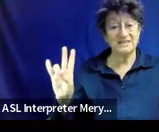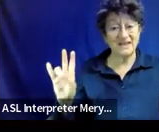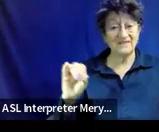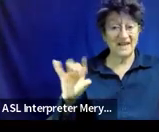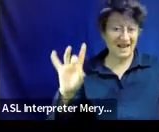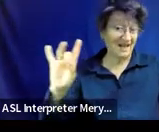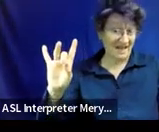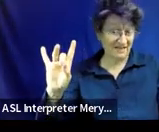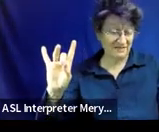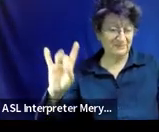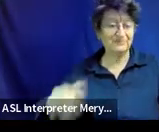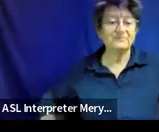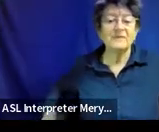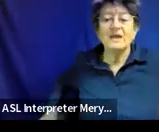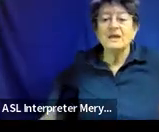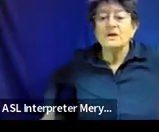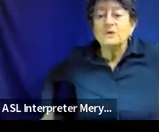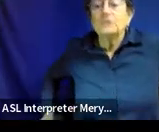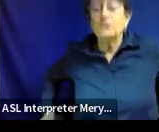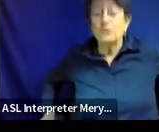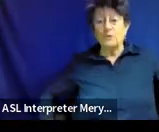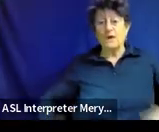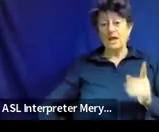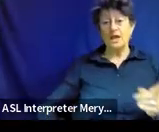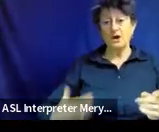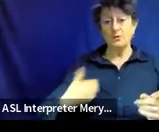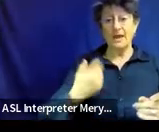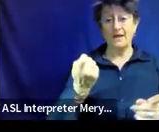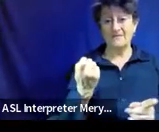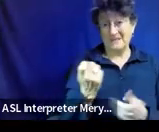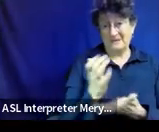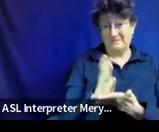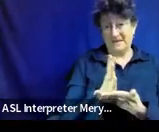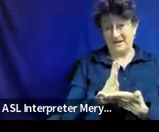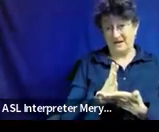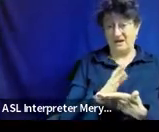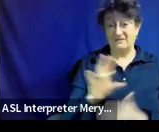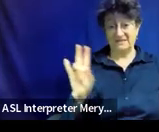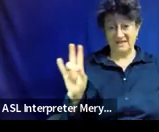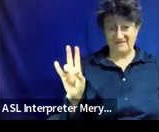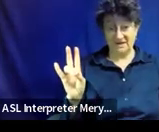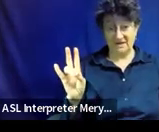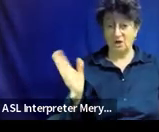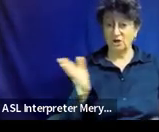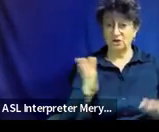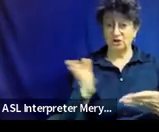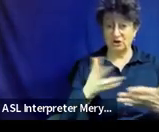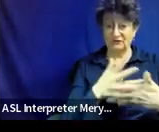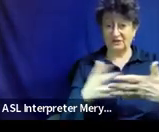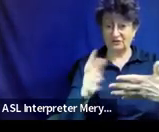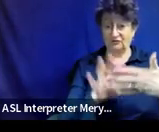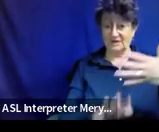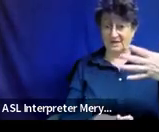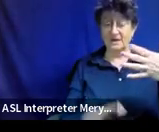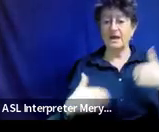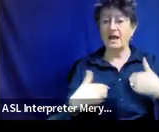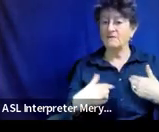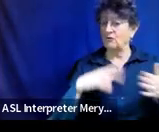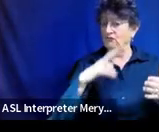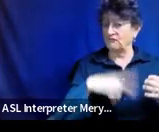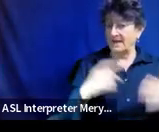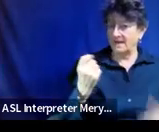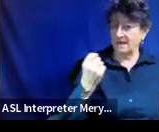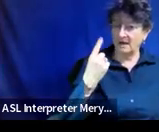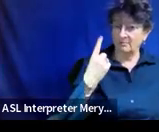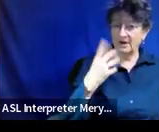here we have a little snippet of section seven, the service grid, where we've got reading comprehension and science, and then you